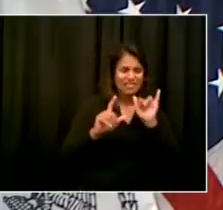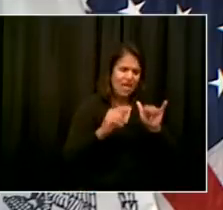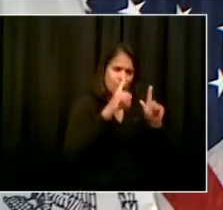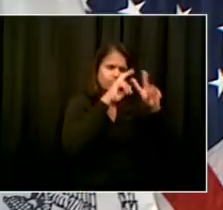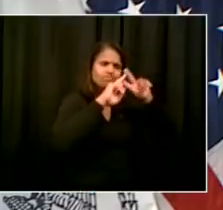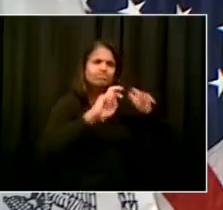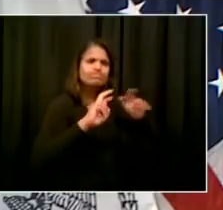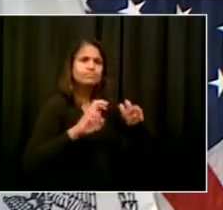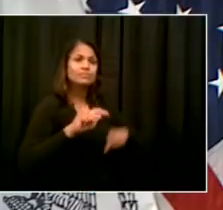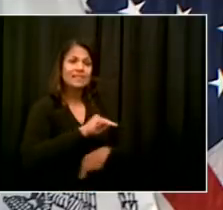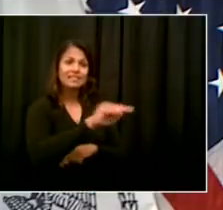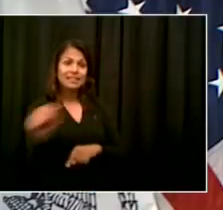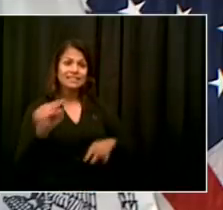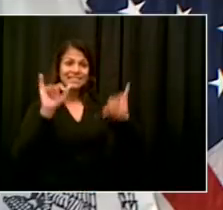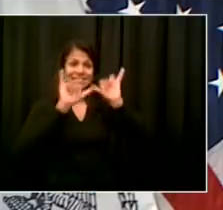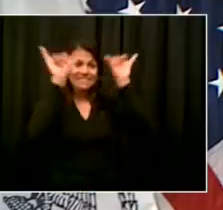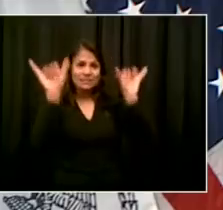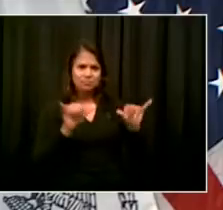Andrew from WNBC.